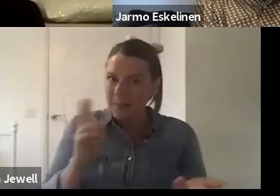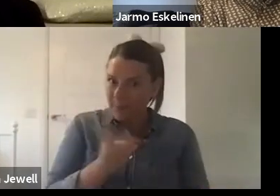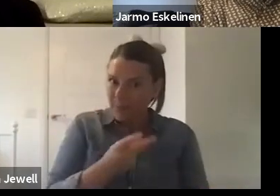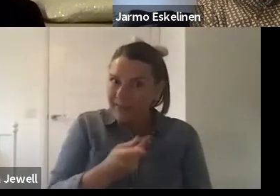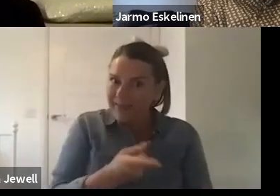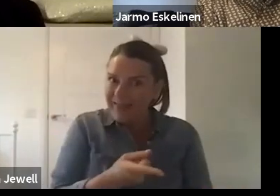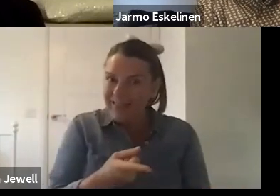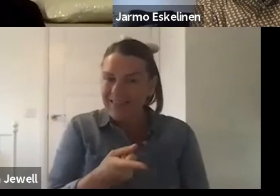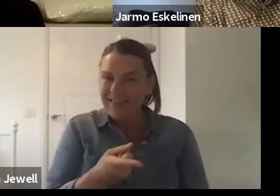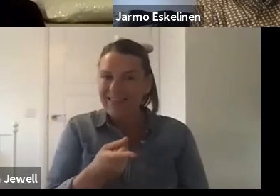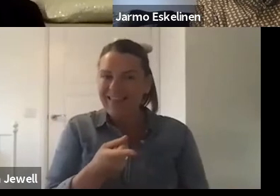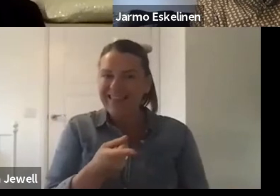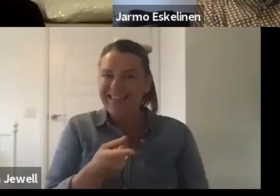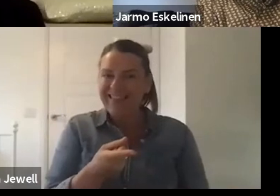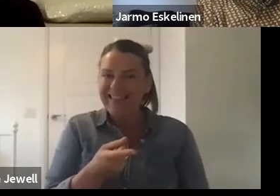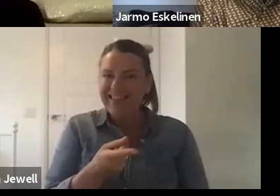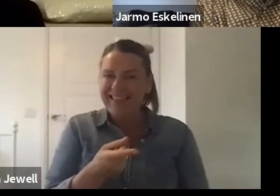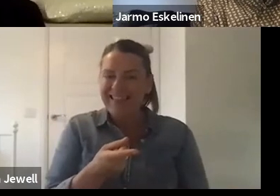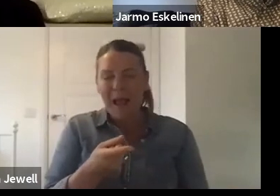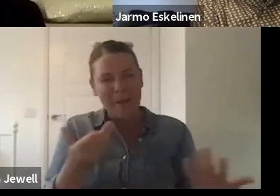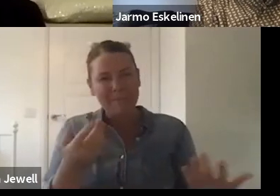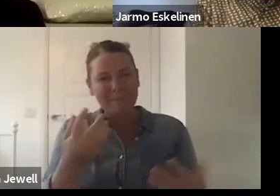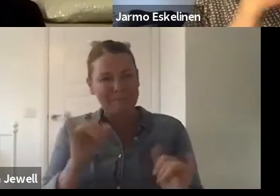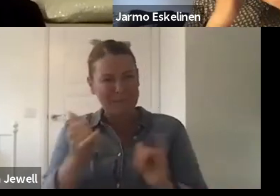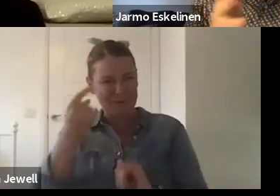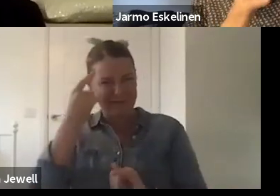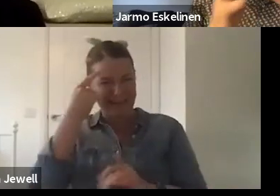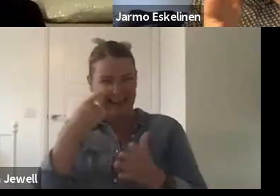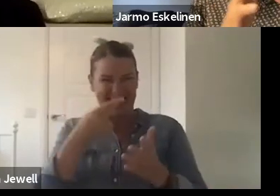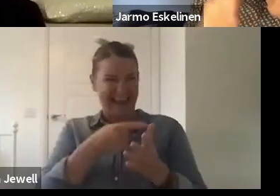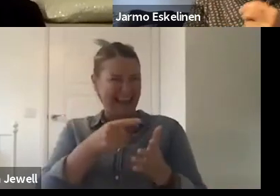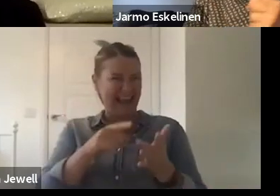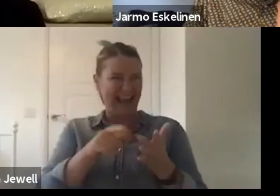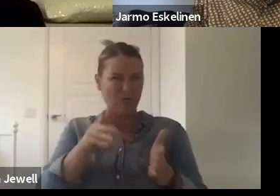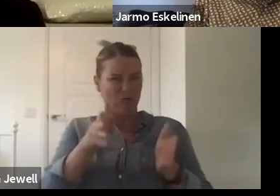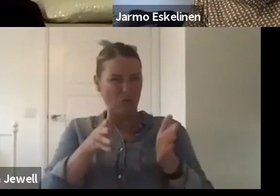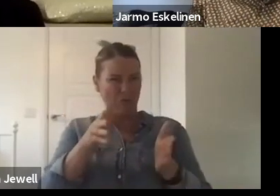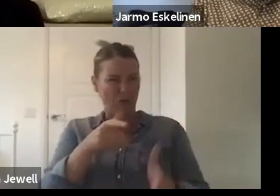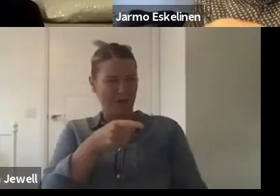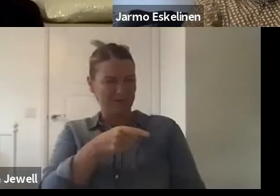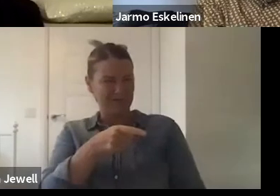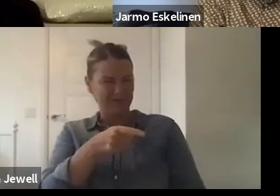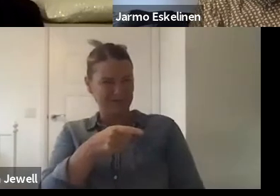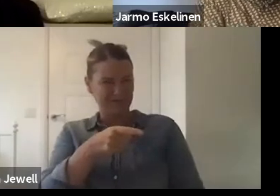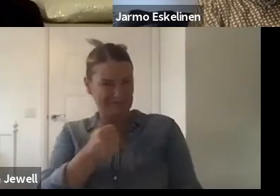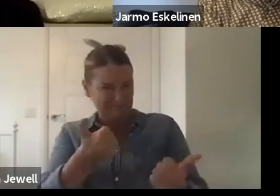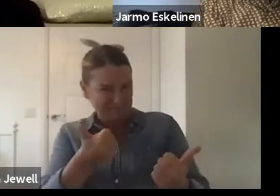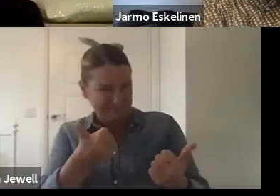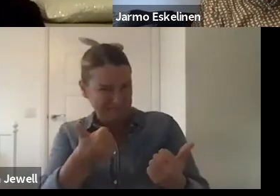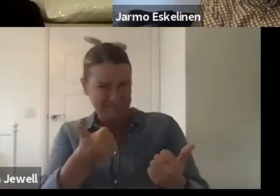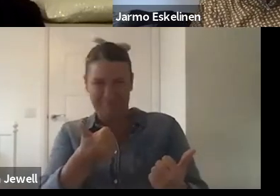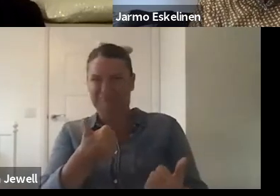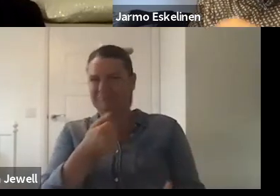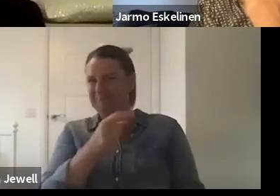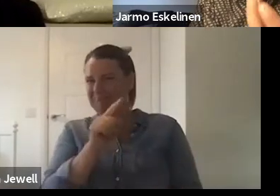mean, it's not as shallow as, as might, but one might think because it's sort of blurs the boundaries between machine,